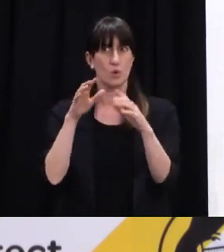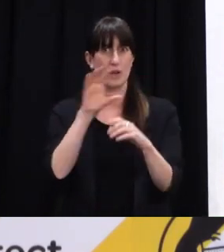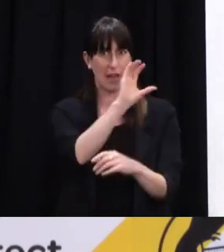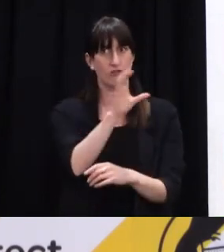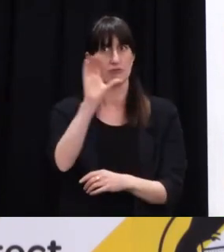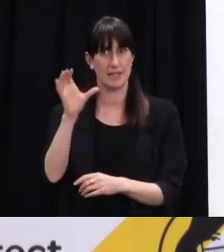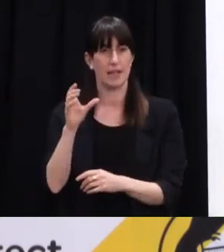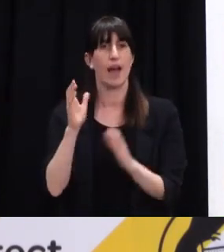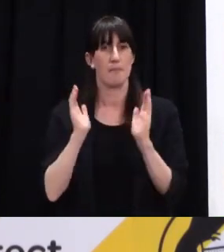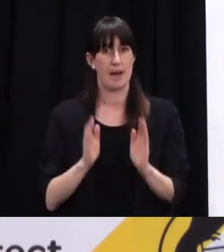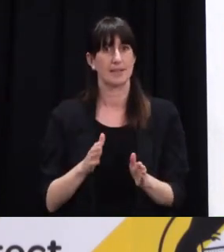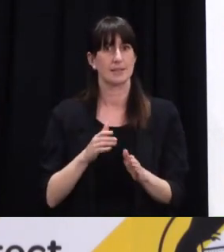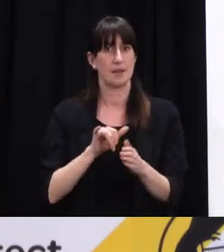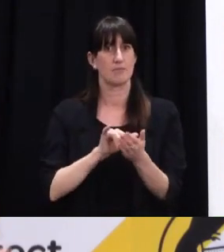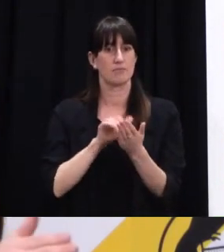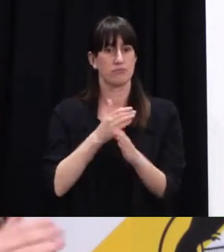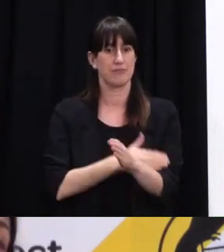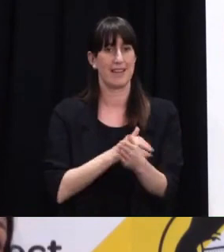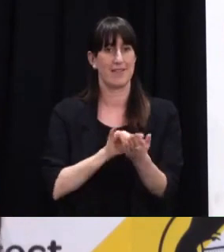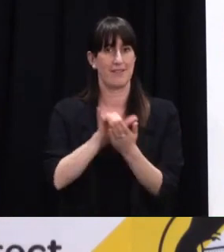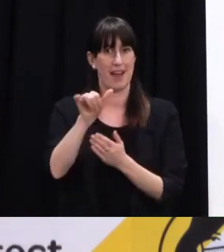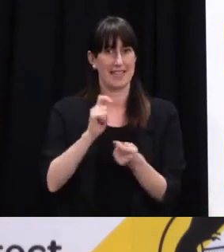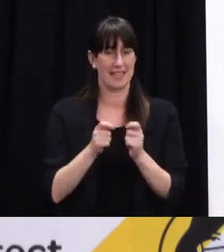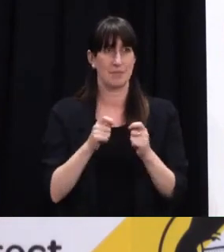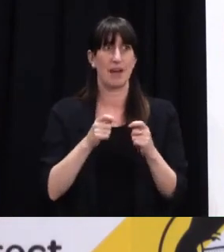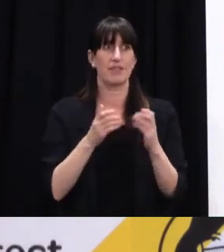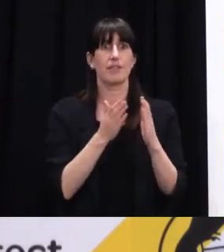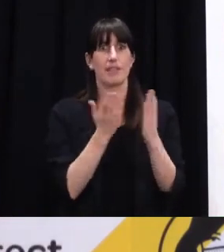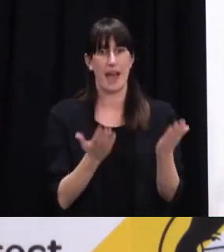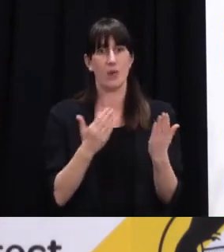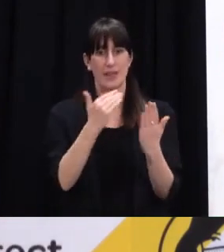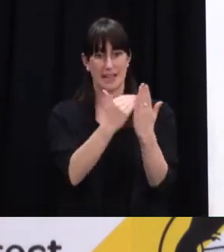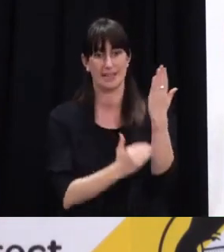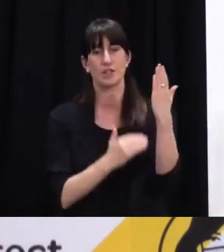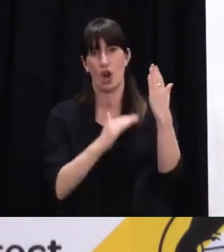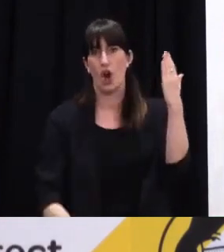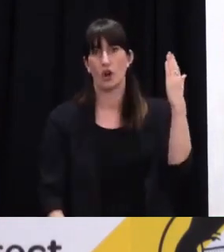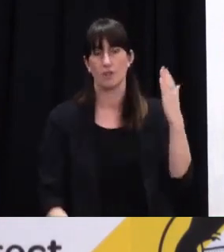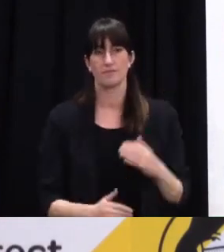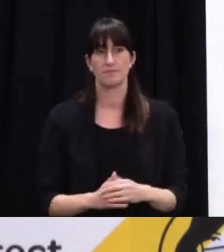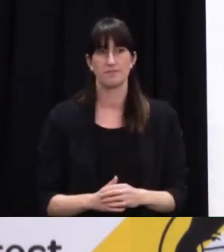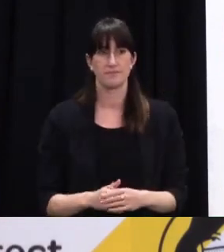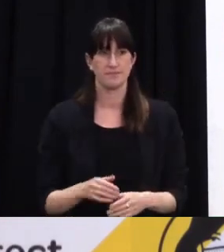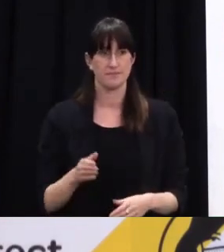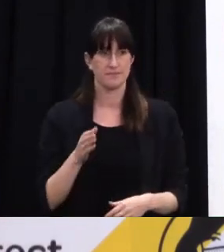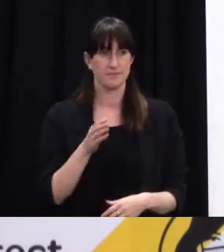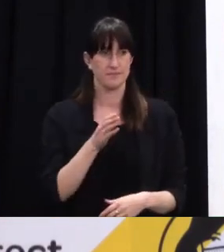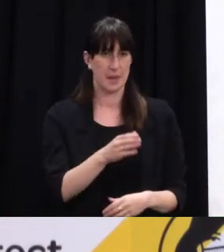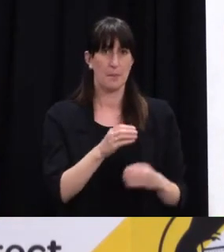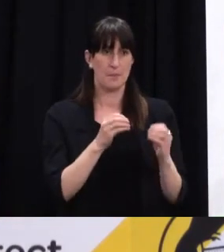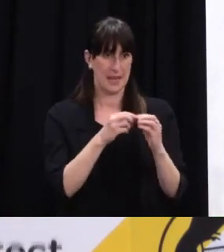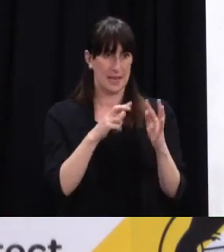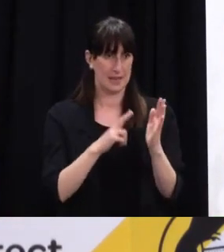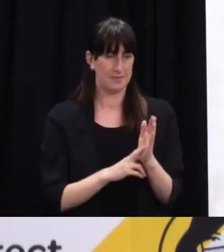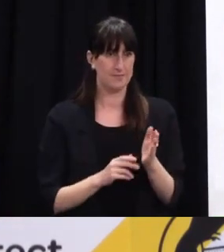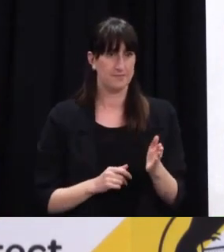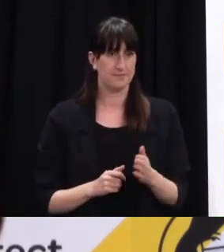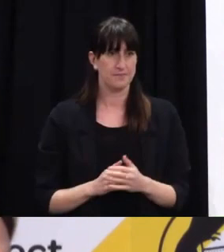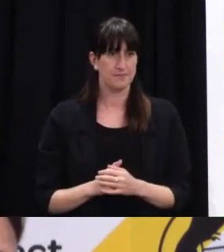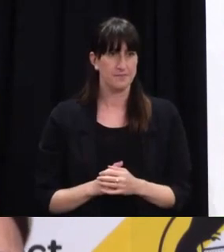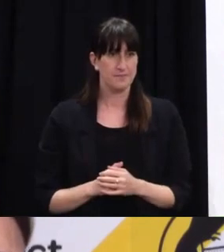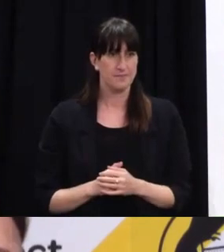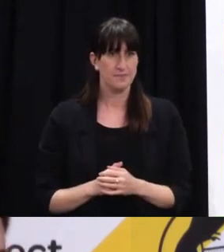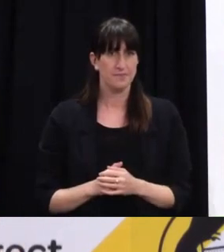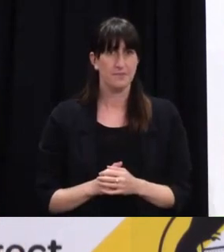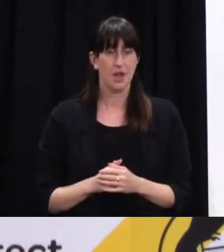time. Mr Prime Minister, is there a swap deal with Spain? you. Is there anything... Oh, sorry, I did say Ben. Sorry, Ben. You've got a swap